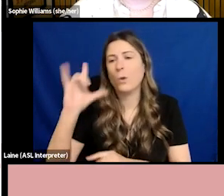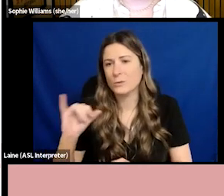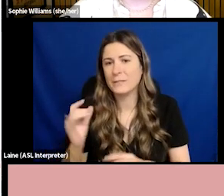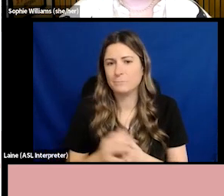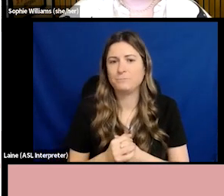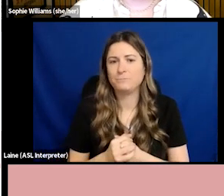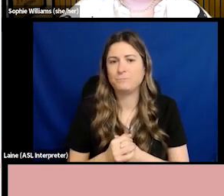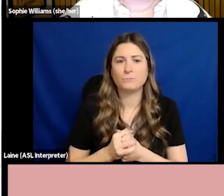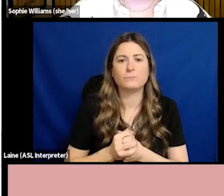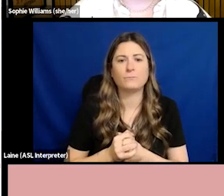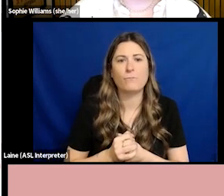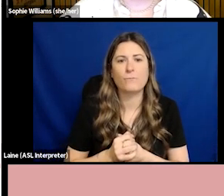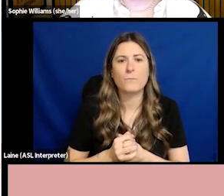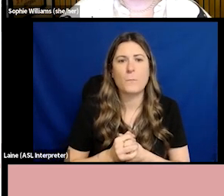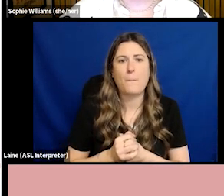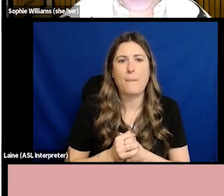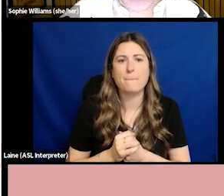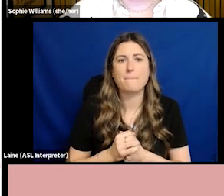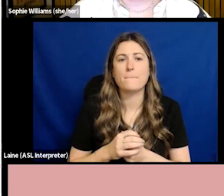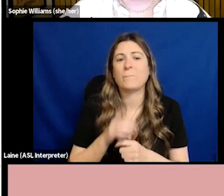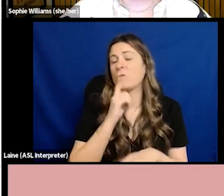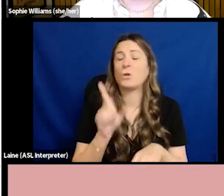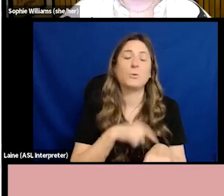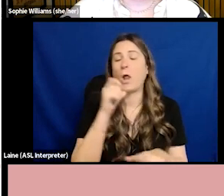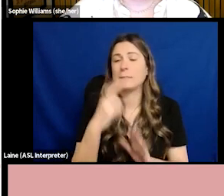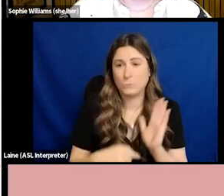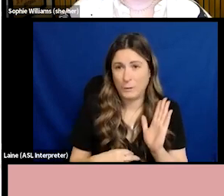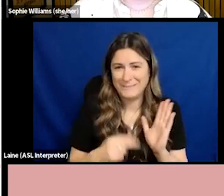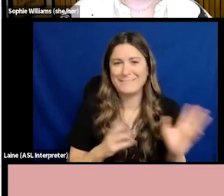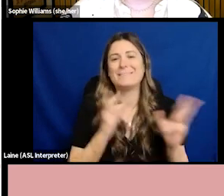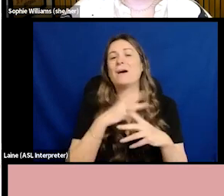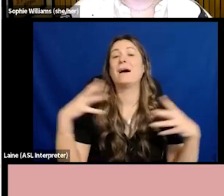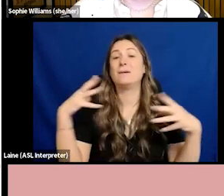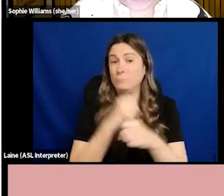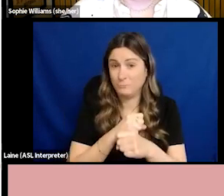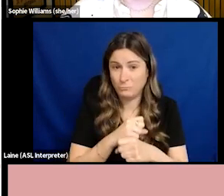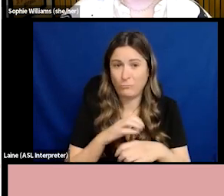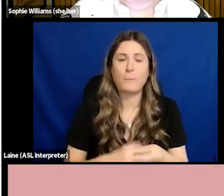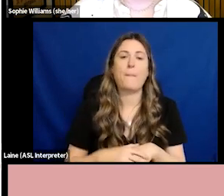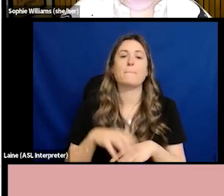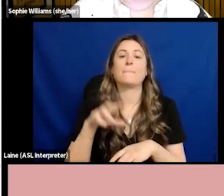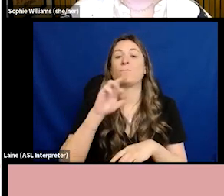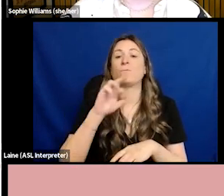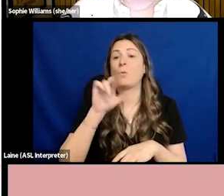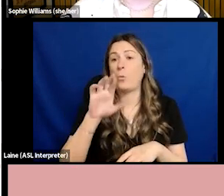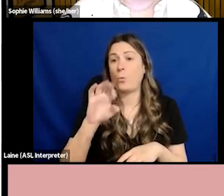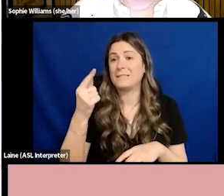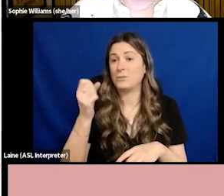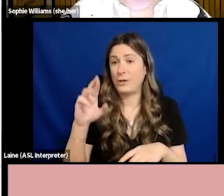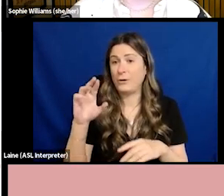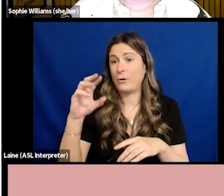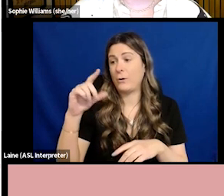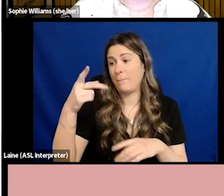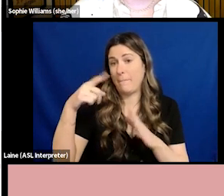So too long didn't read what is the race and gender pay gap. The race and gender pay gap is intersectional disadvantage